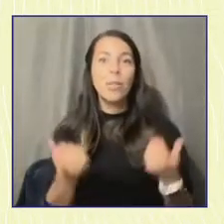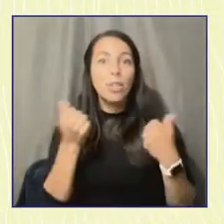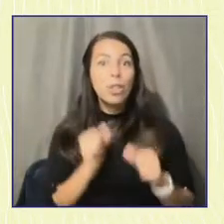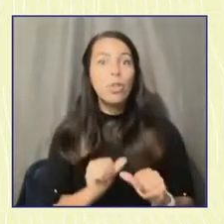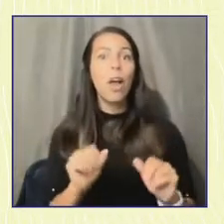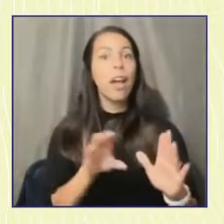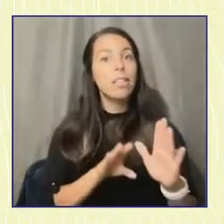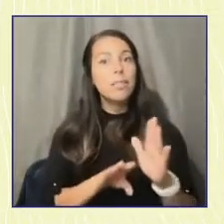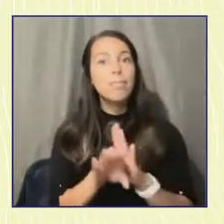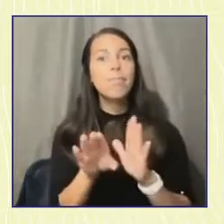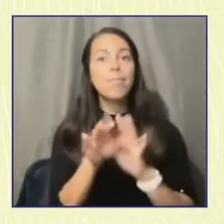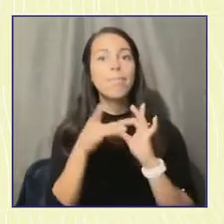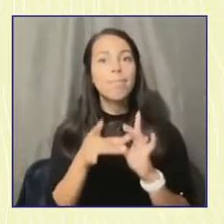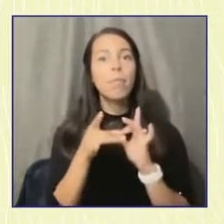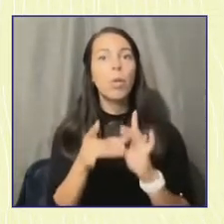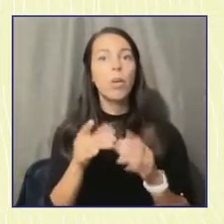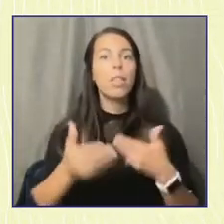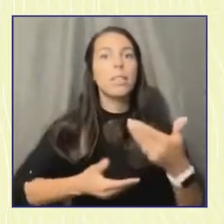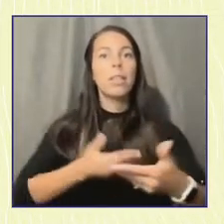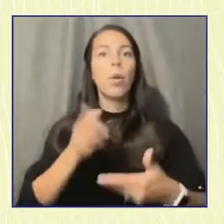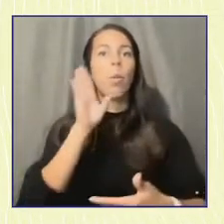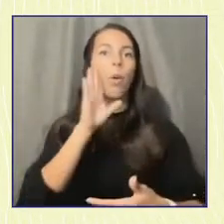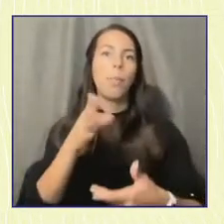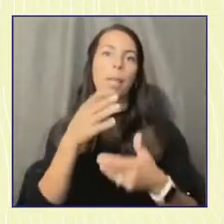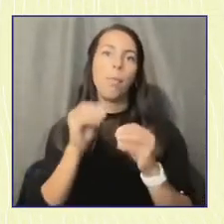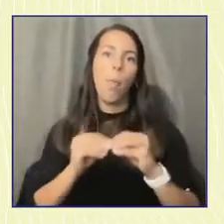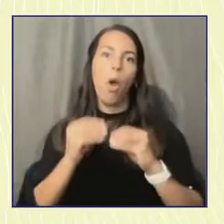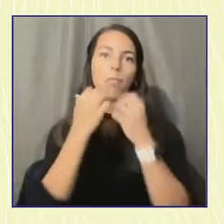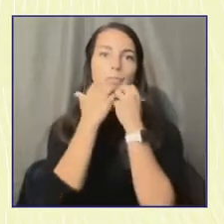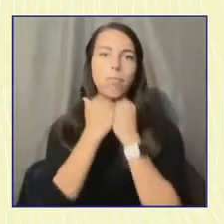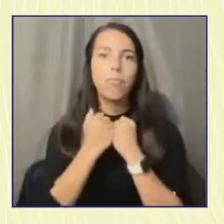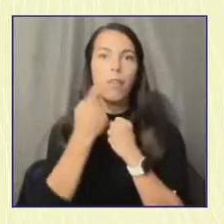is going to be more meaningful for every party that's involved.